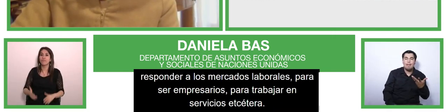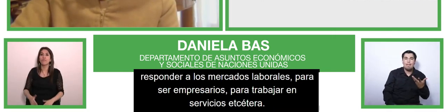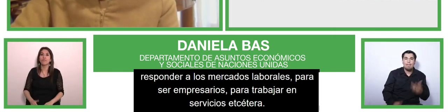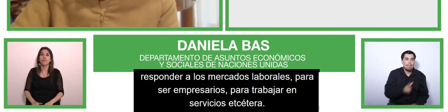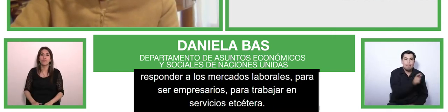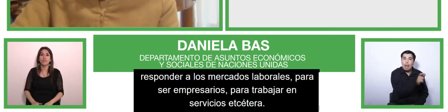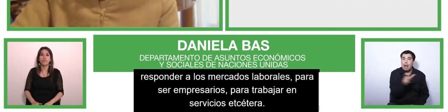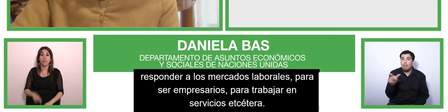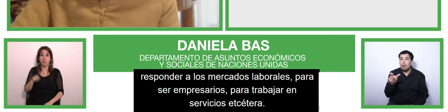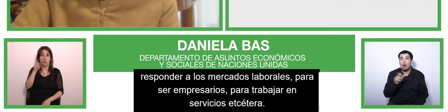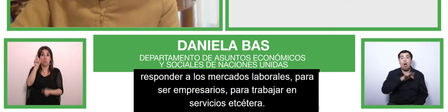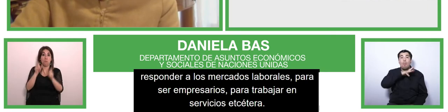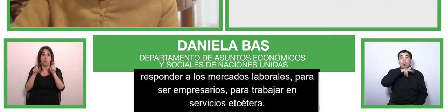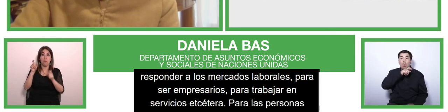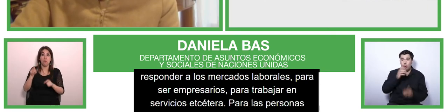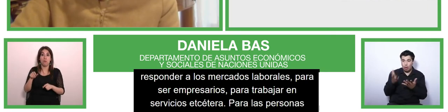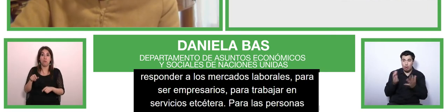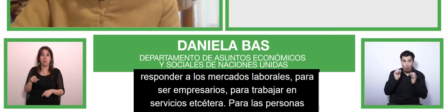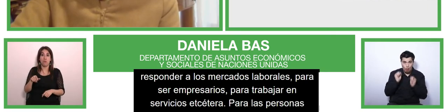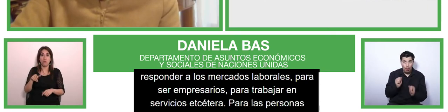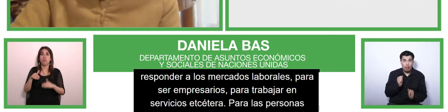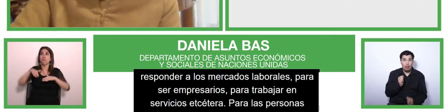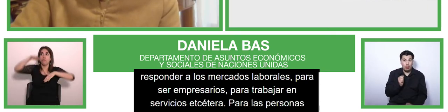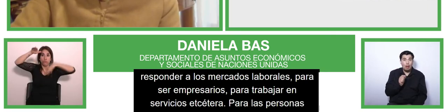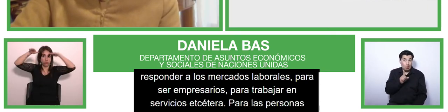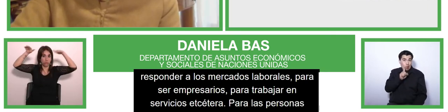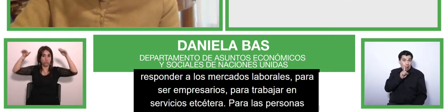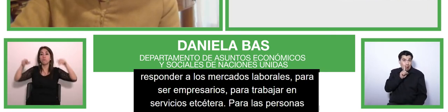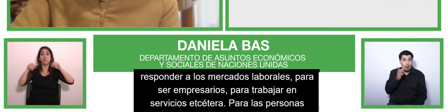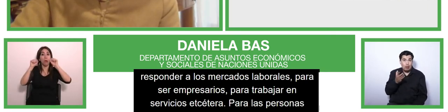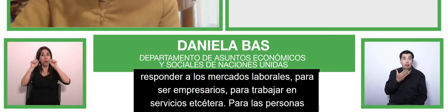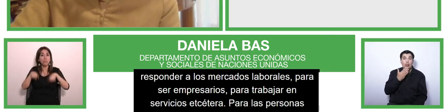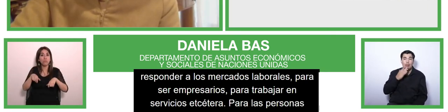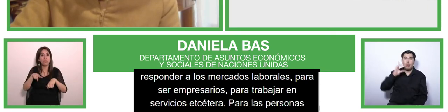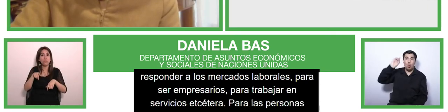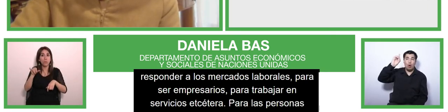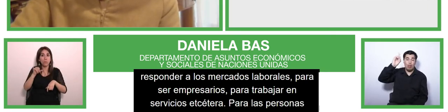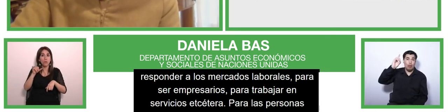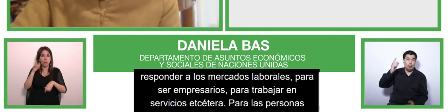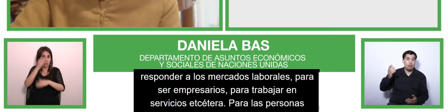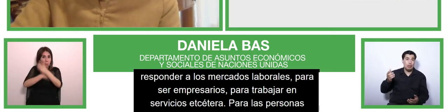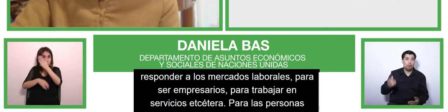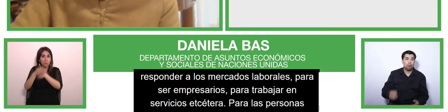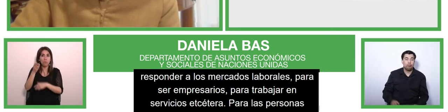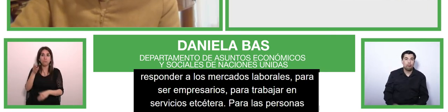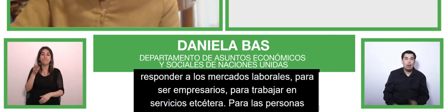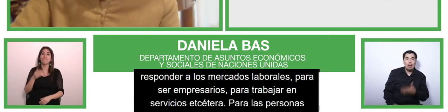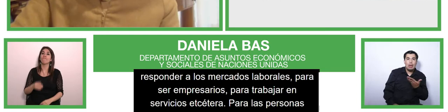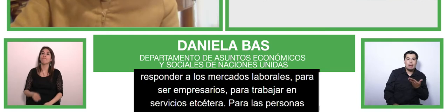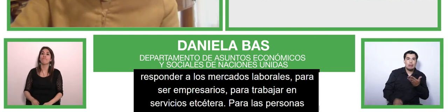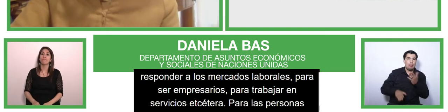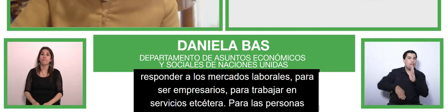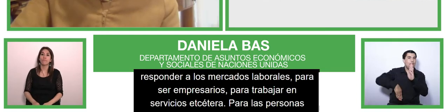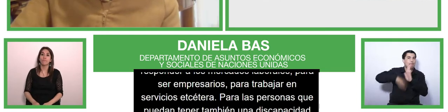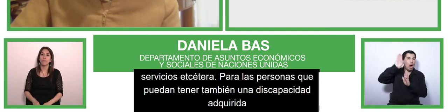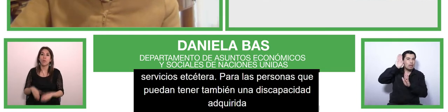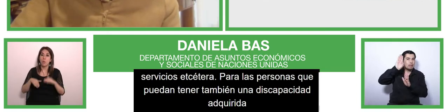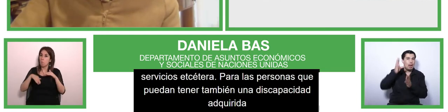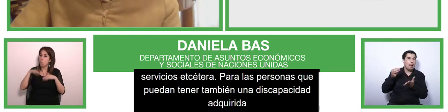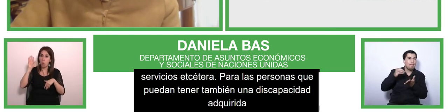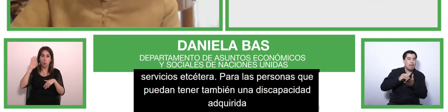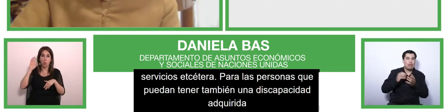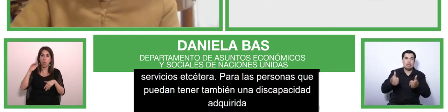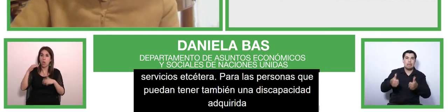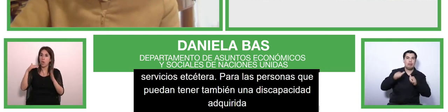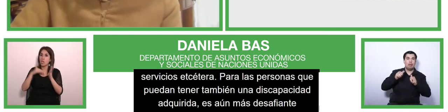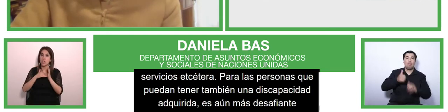a disability or have one it is even more challenging either because of lack of education to find employment